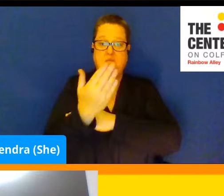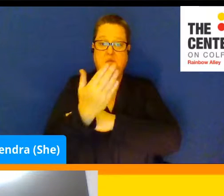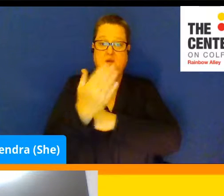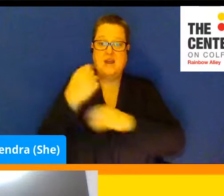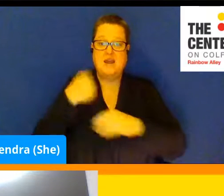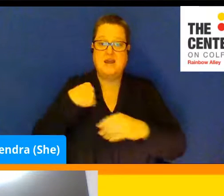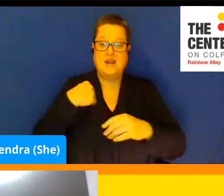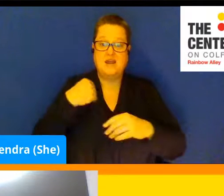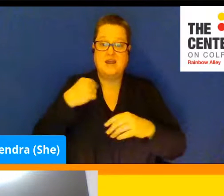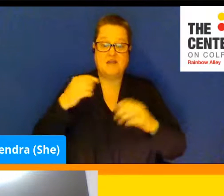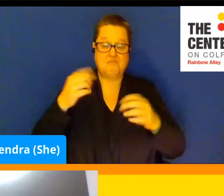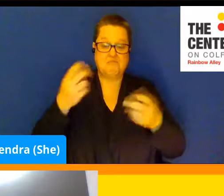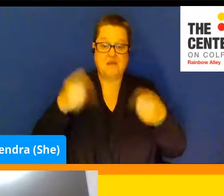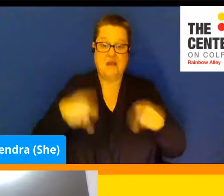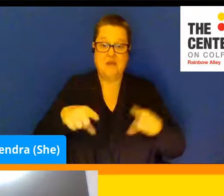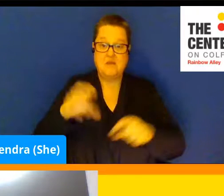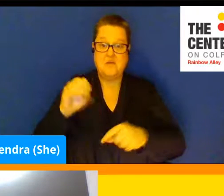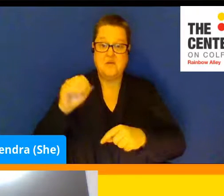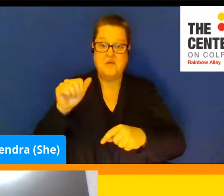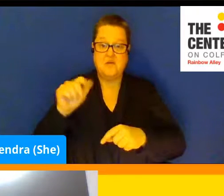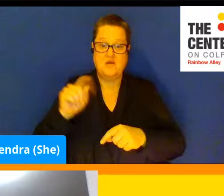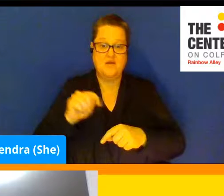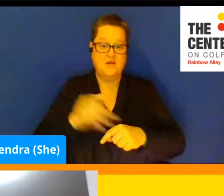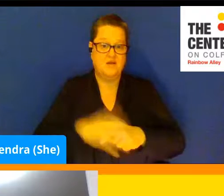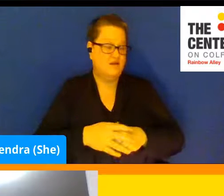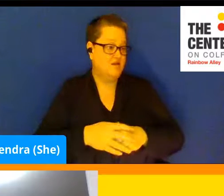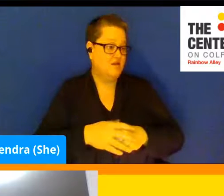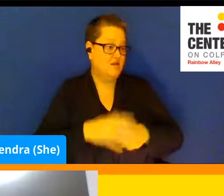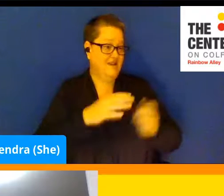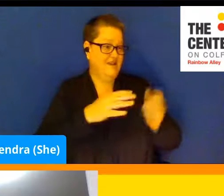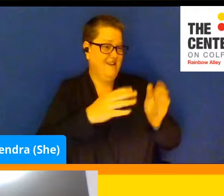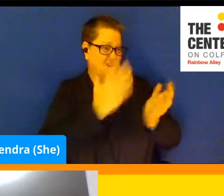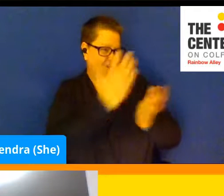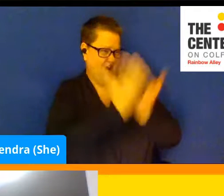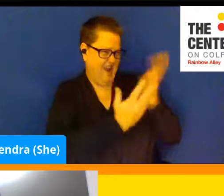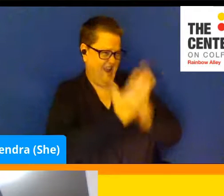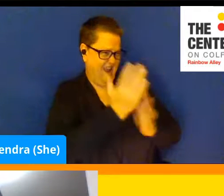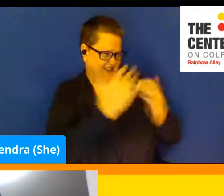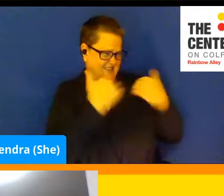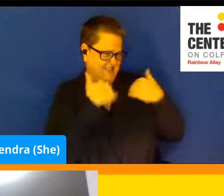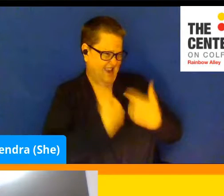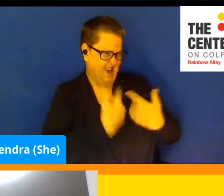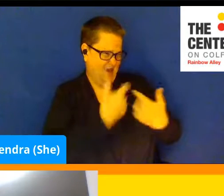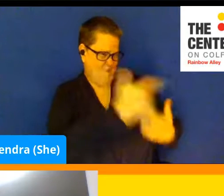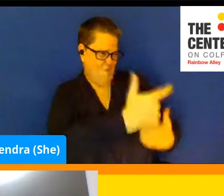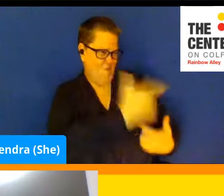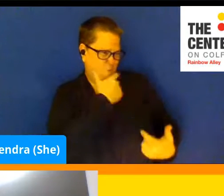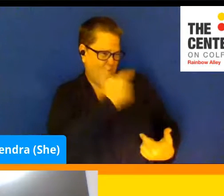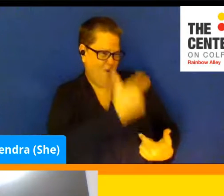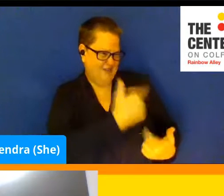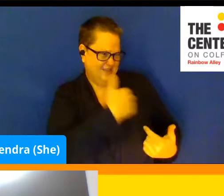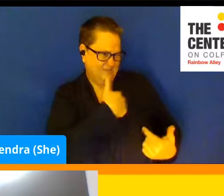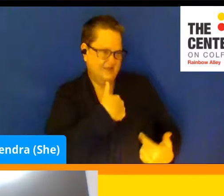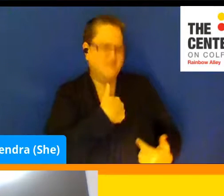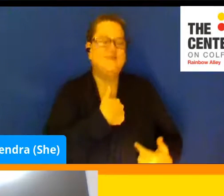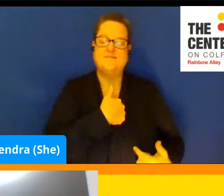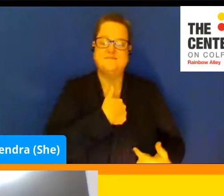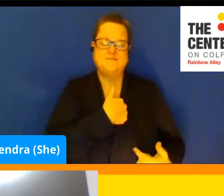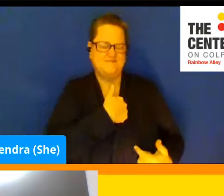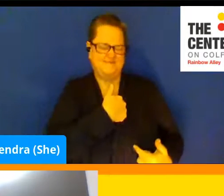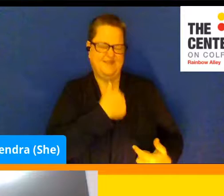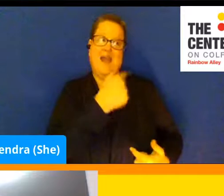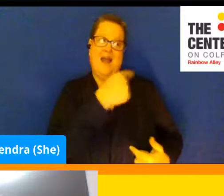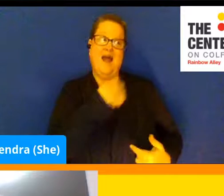All right. Is anyone else's hands tired just watching that? I definitely got tired watching that.